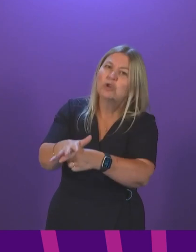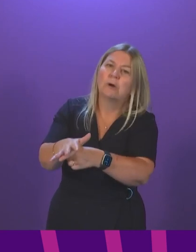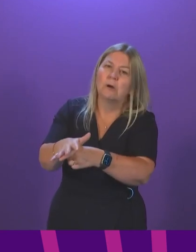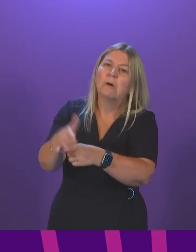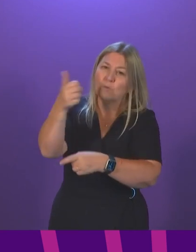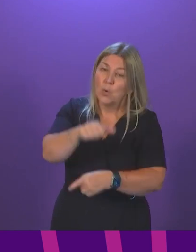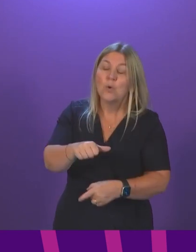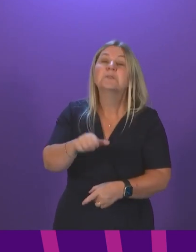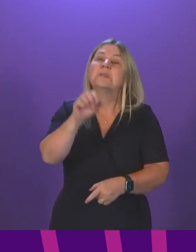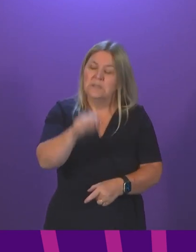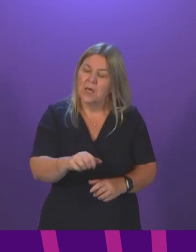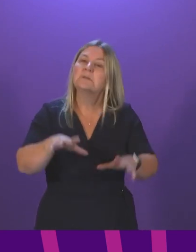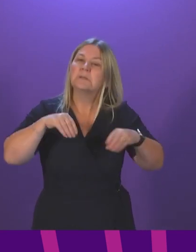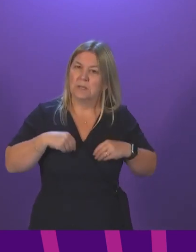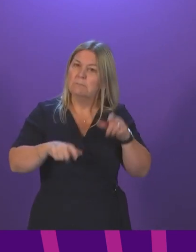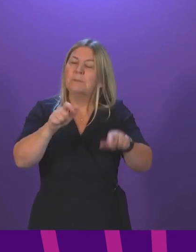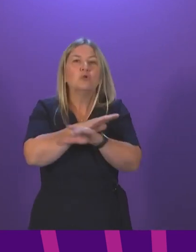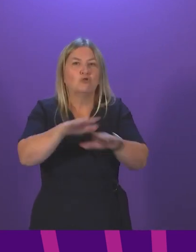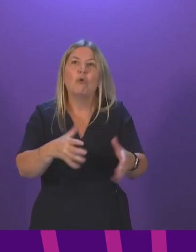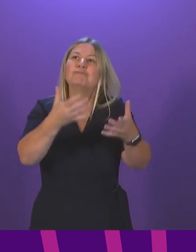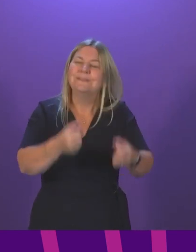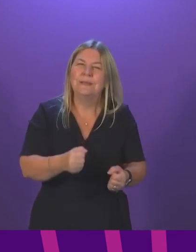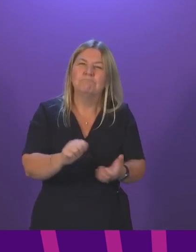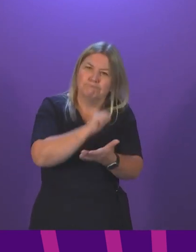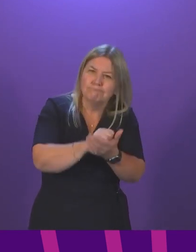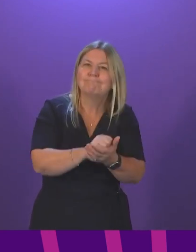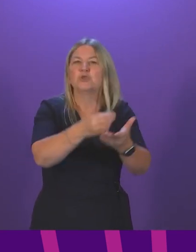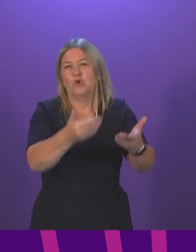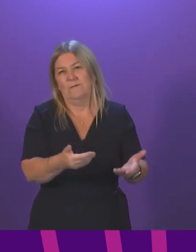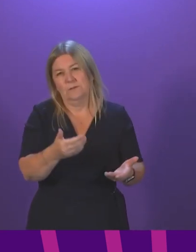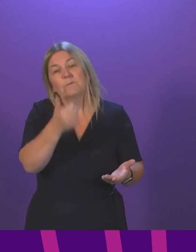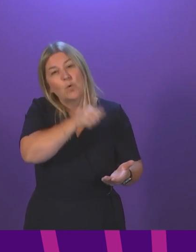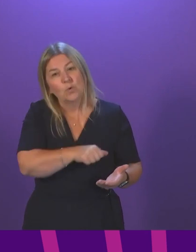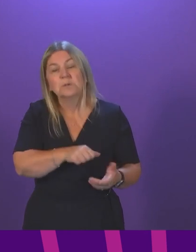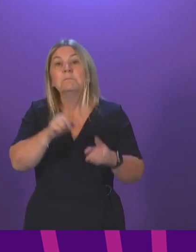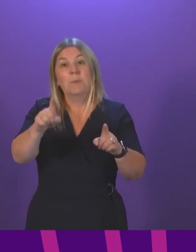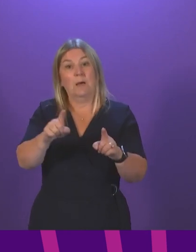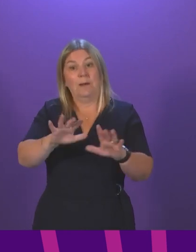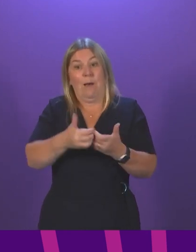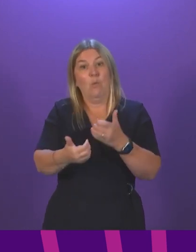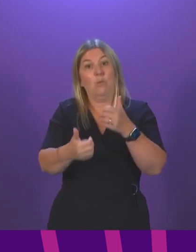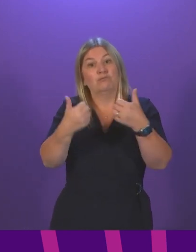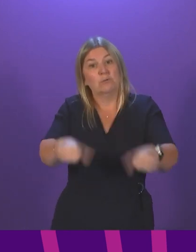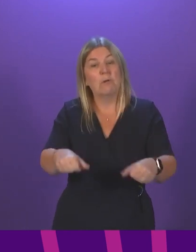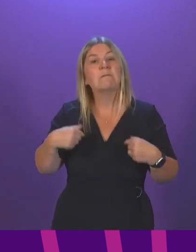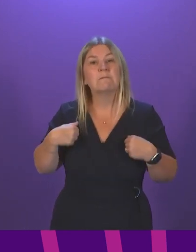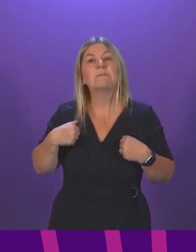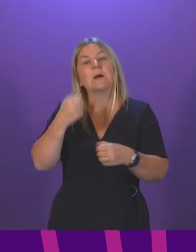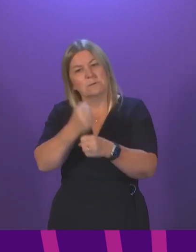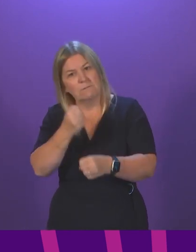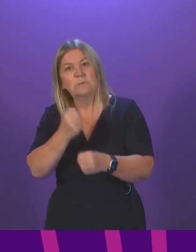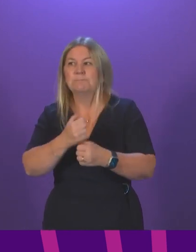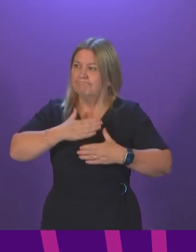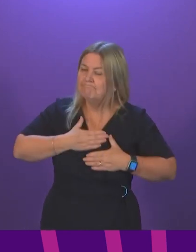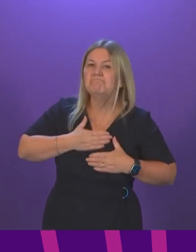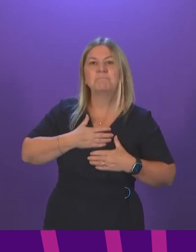the service that they should be. But the answer to that is for government and the service to work to make sure that they are meeting